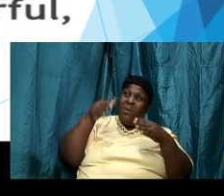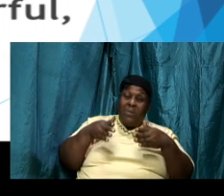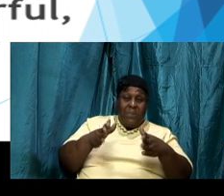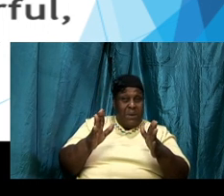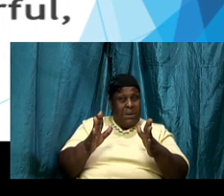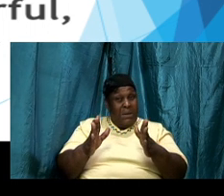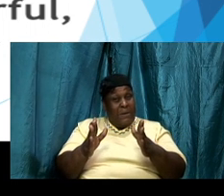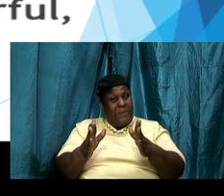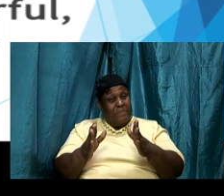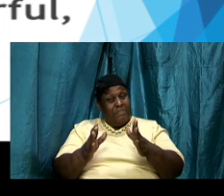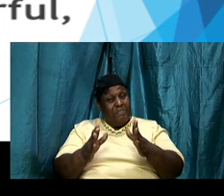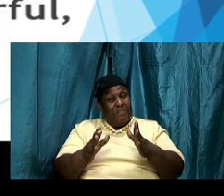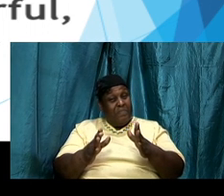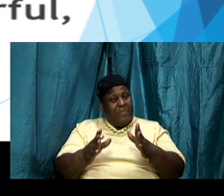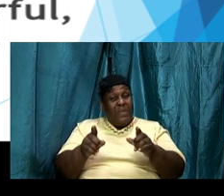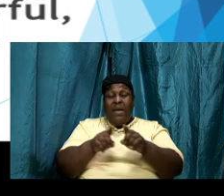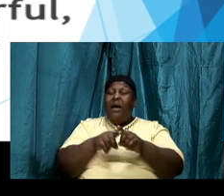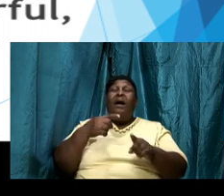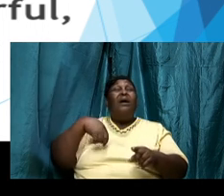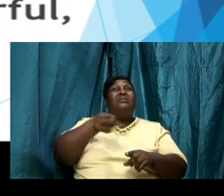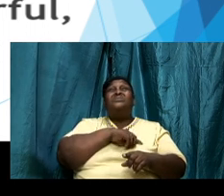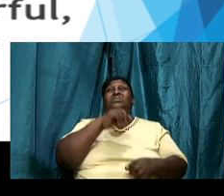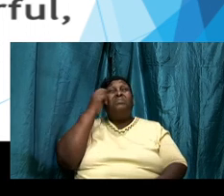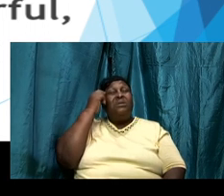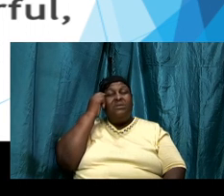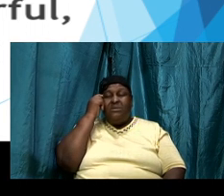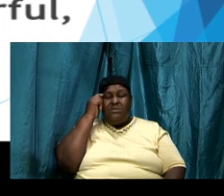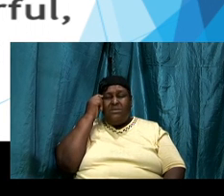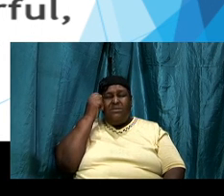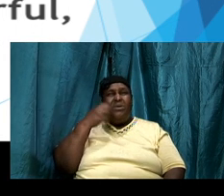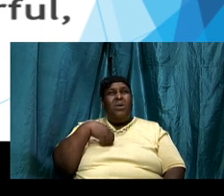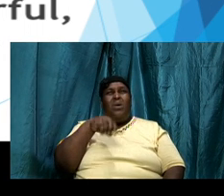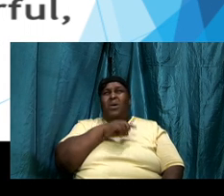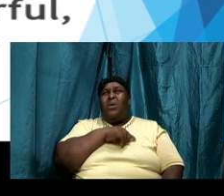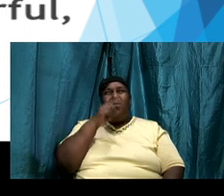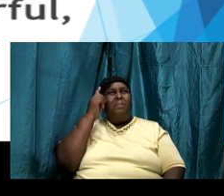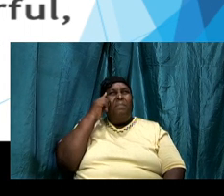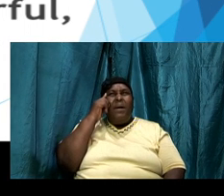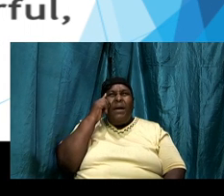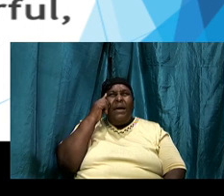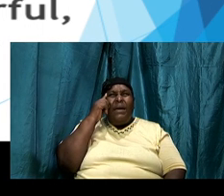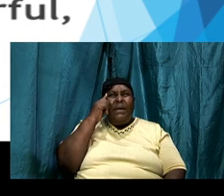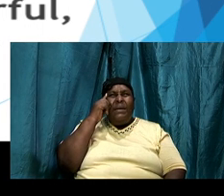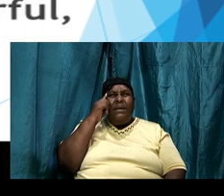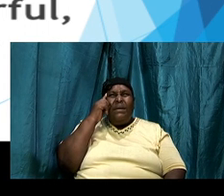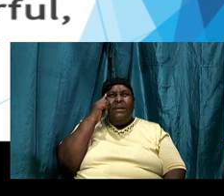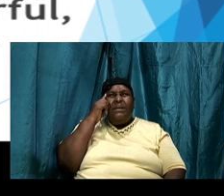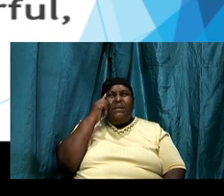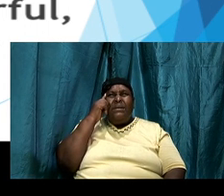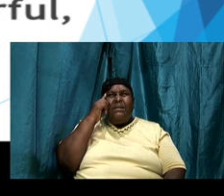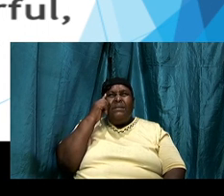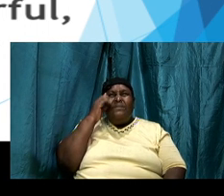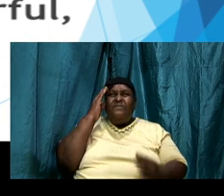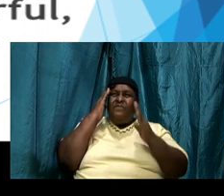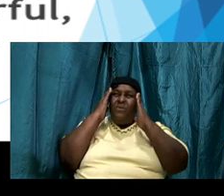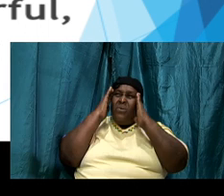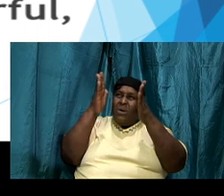our eyes will be fixed or focused yes then we saw in psalm 1 verse 2